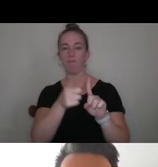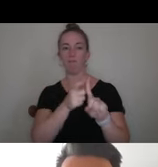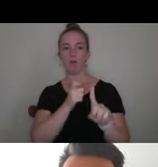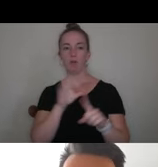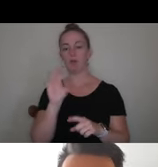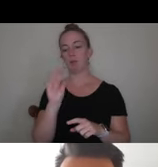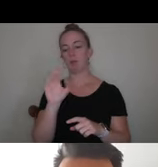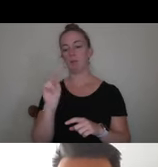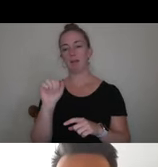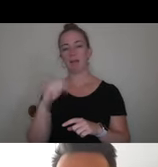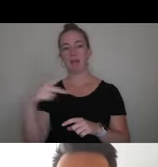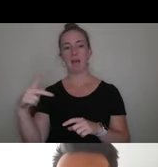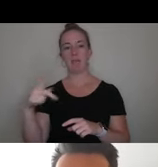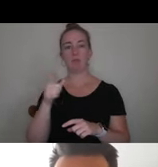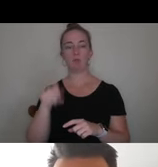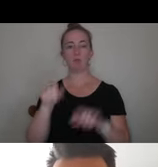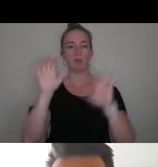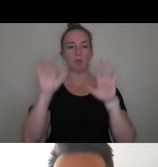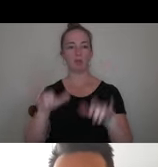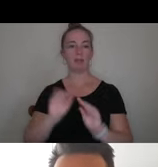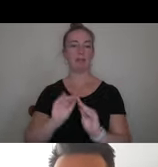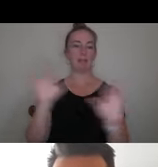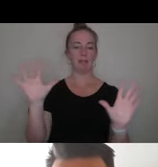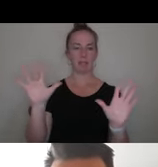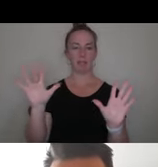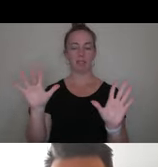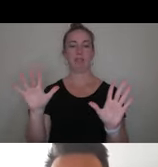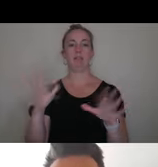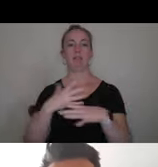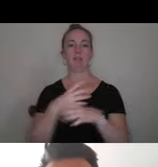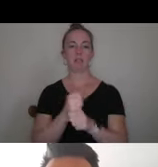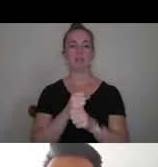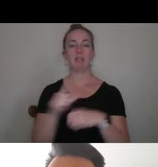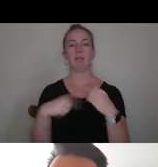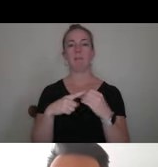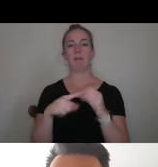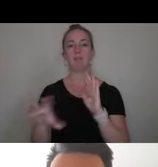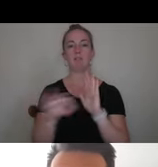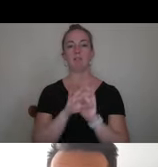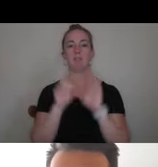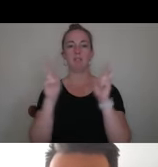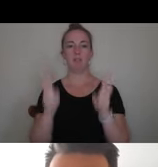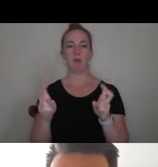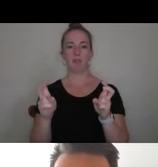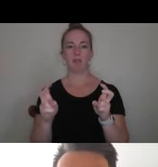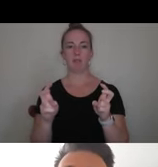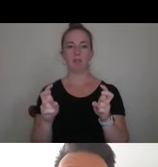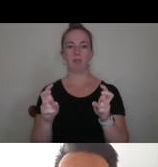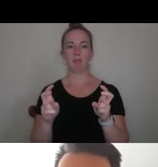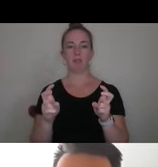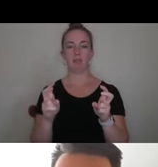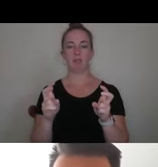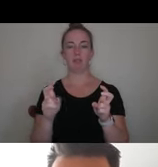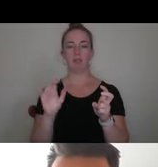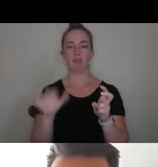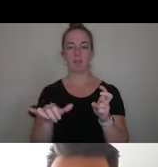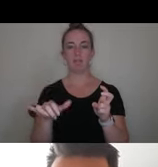write clearly and concisely on a selected topic. Those three elements are each very important. We